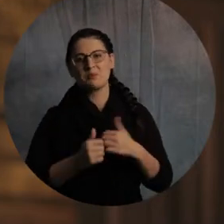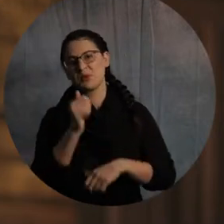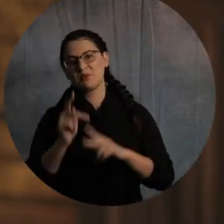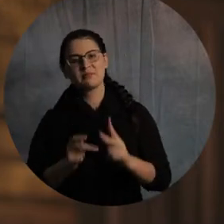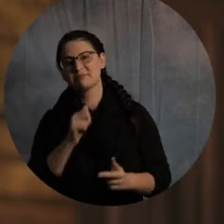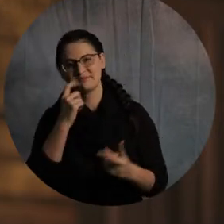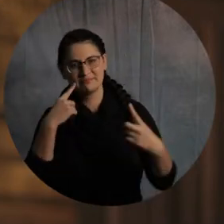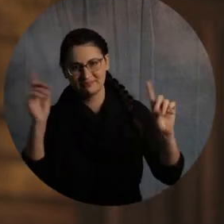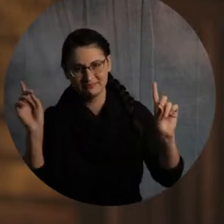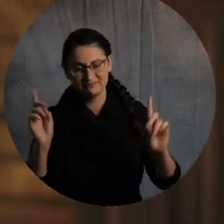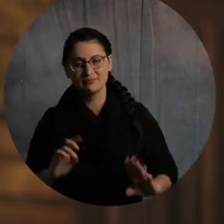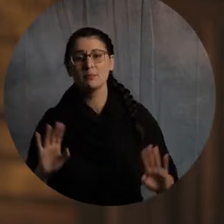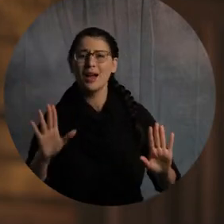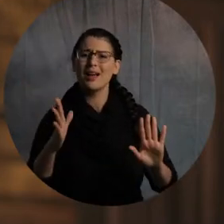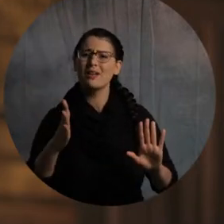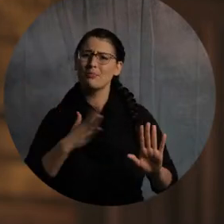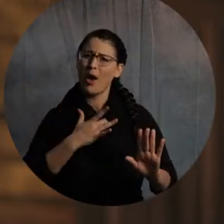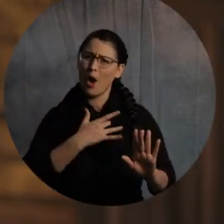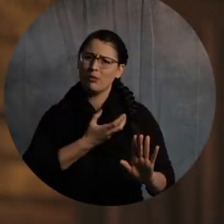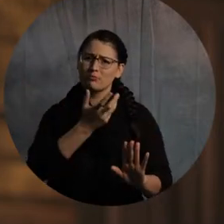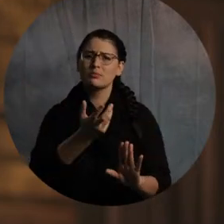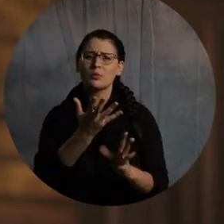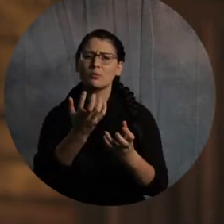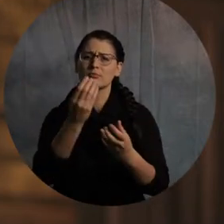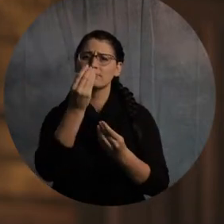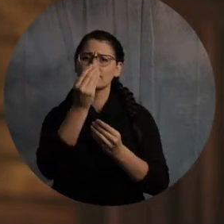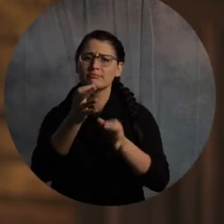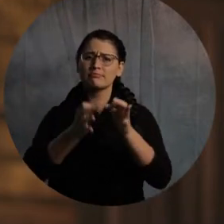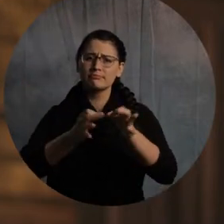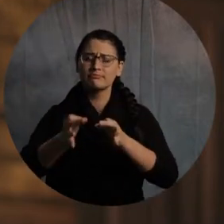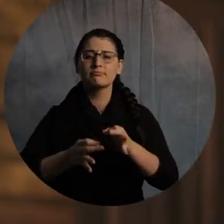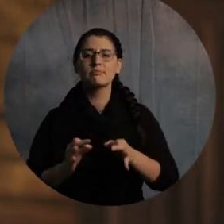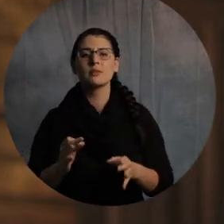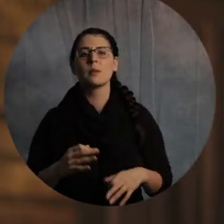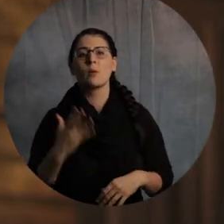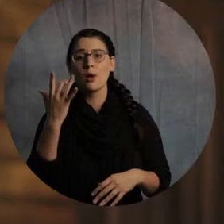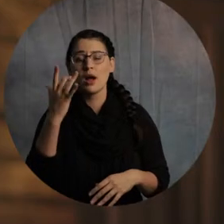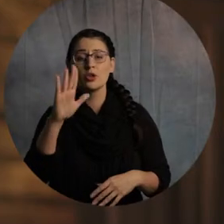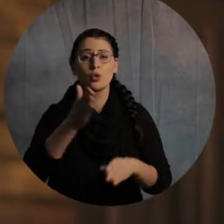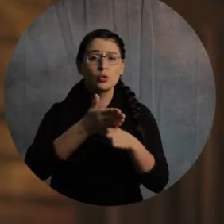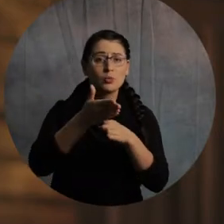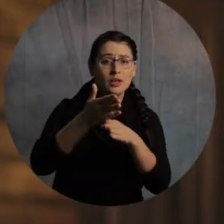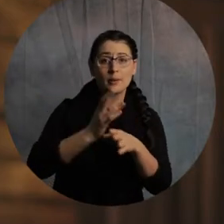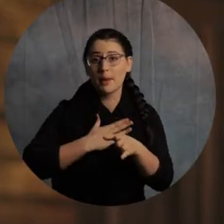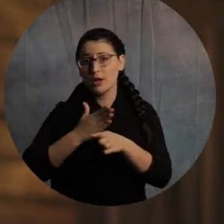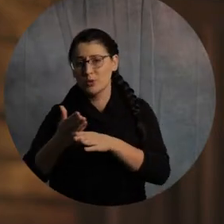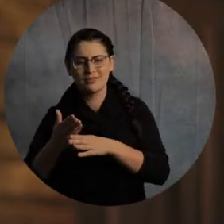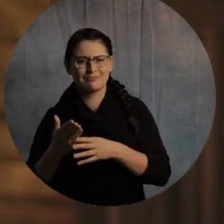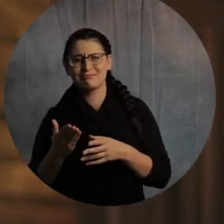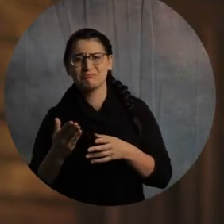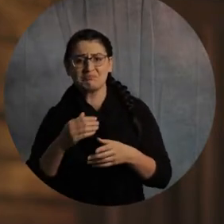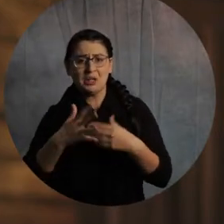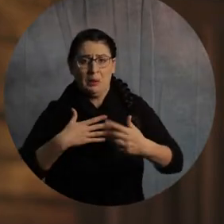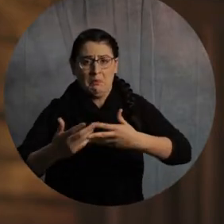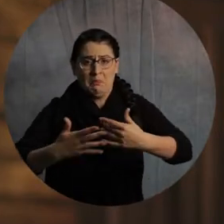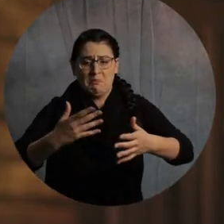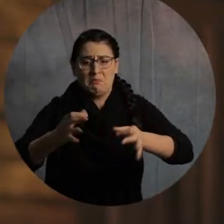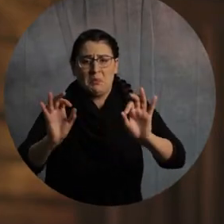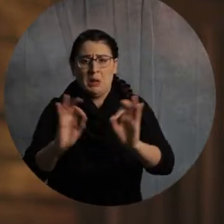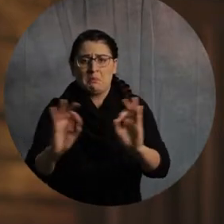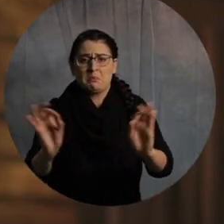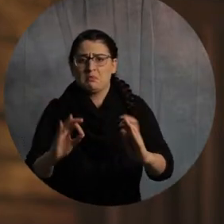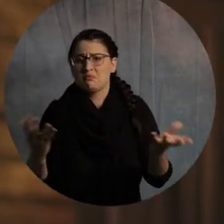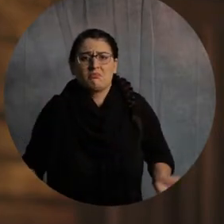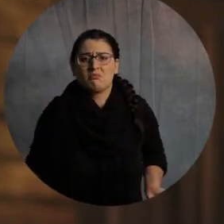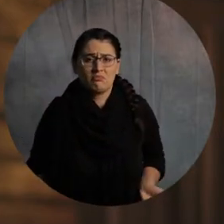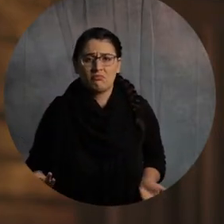And I want you to hear my harsh statement on why. All right. Because your career and my career doesn't matter. I mean,